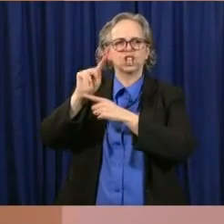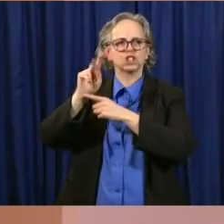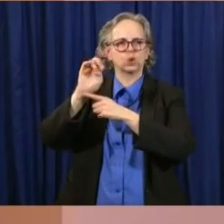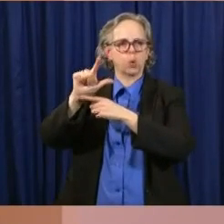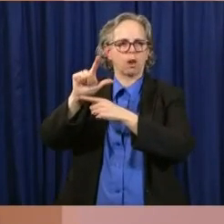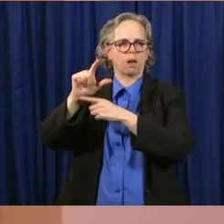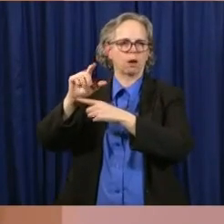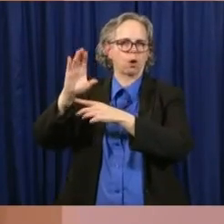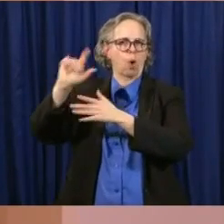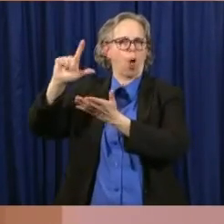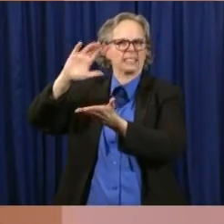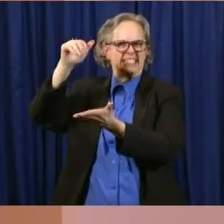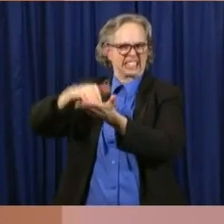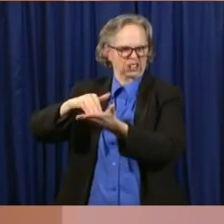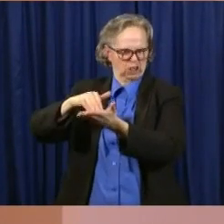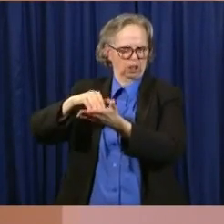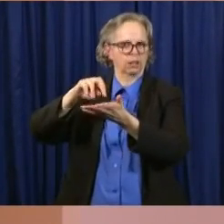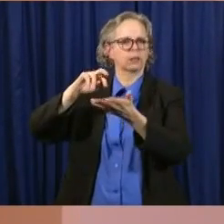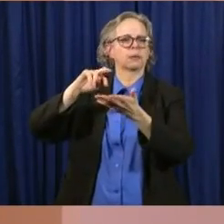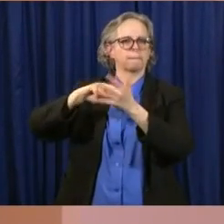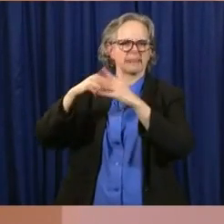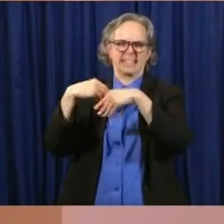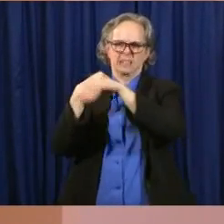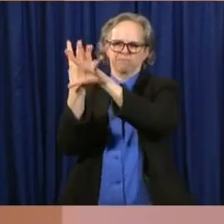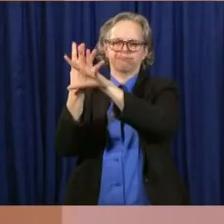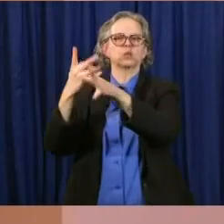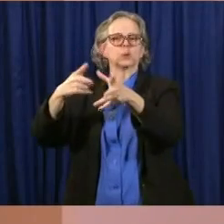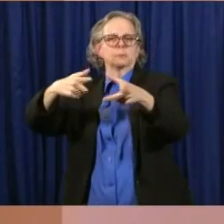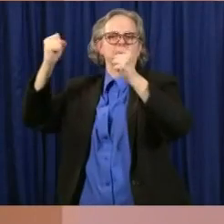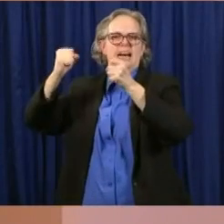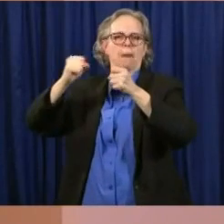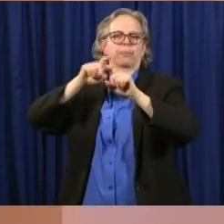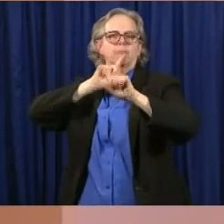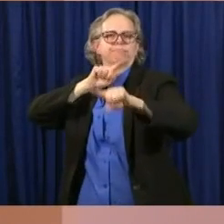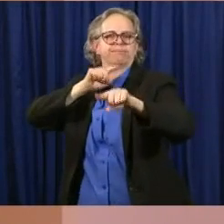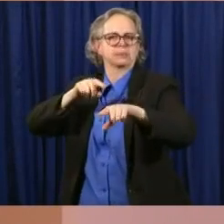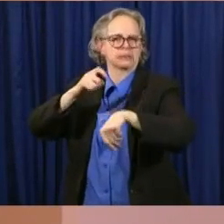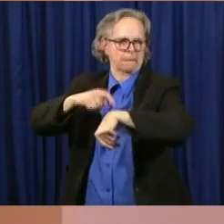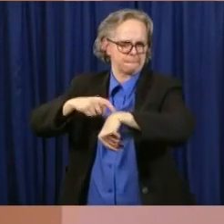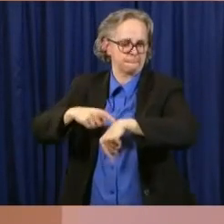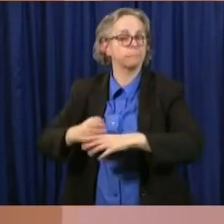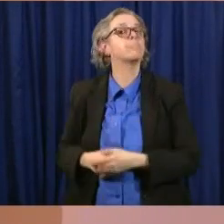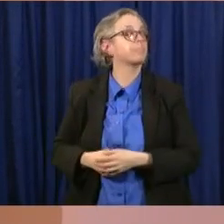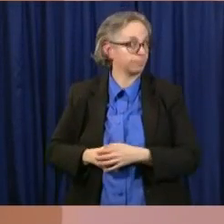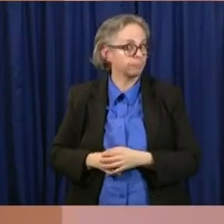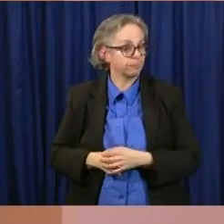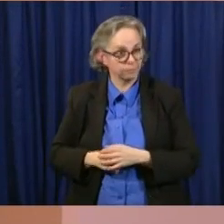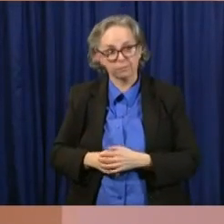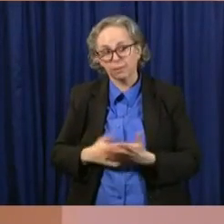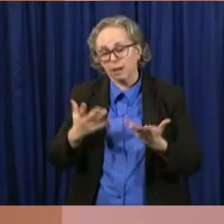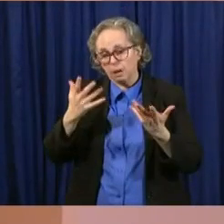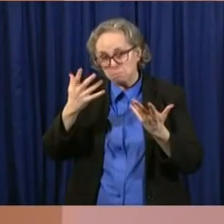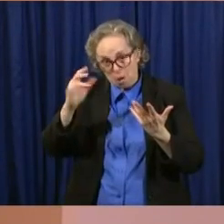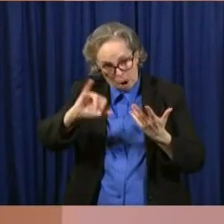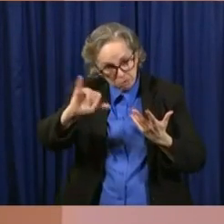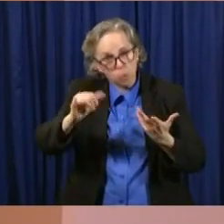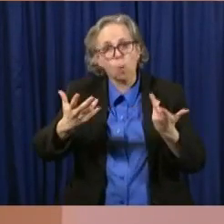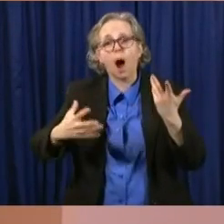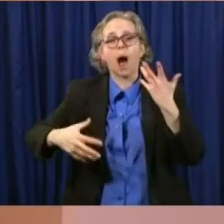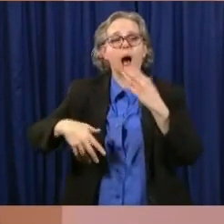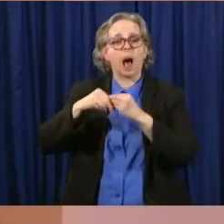to talk to someone at the office. So they're going to add that. They will add a, they will begin the process,